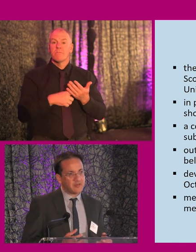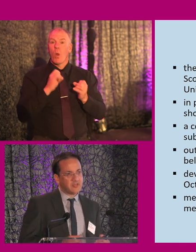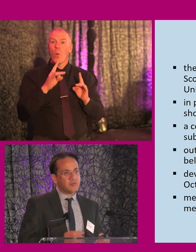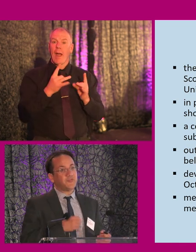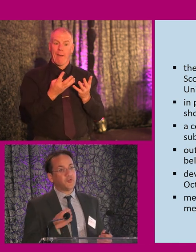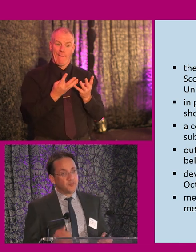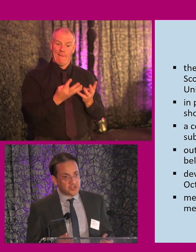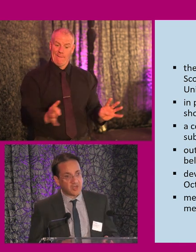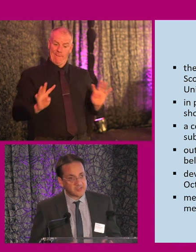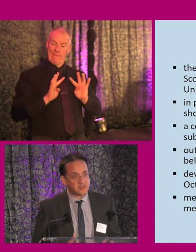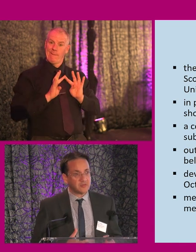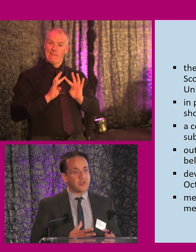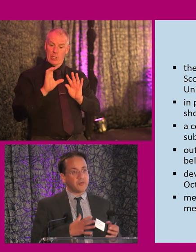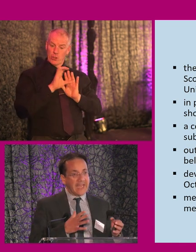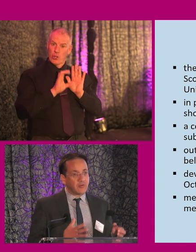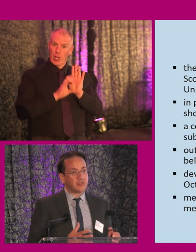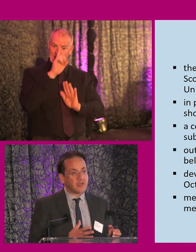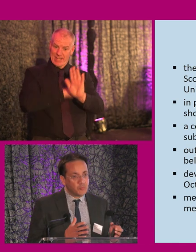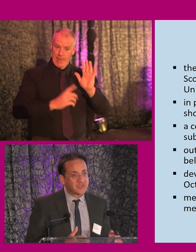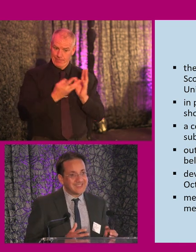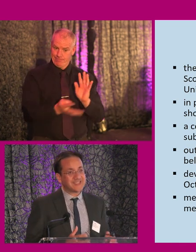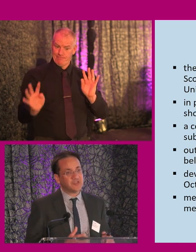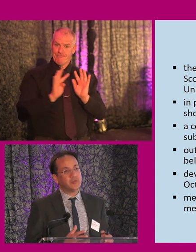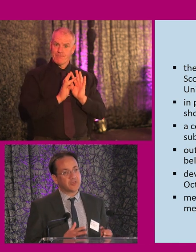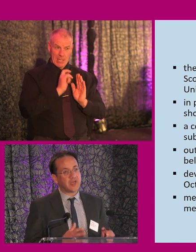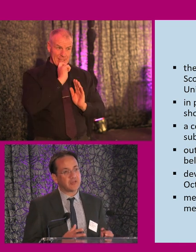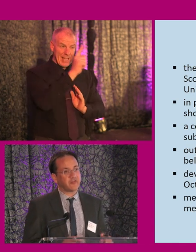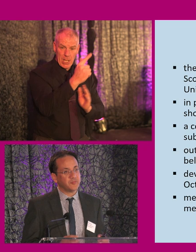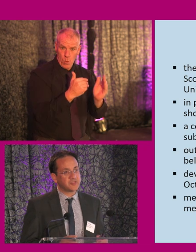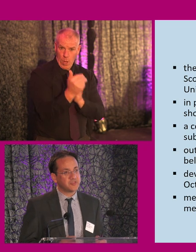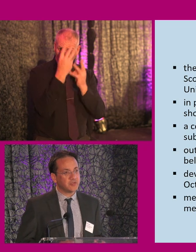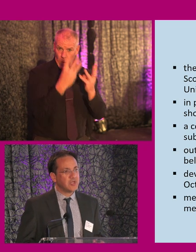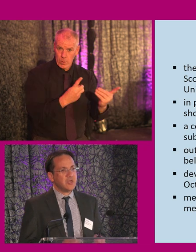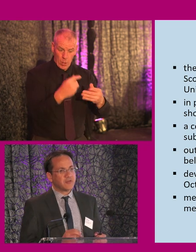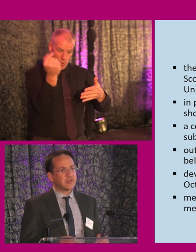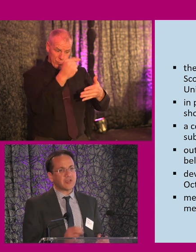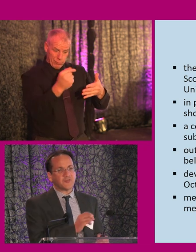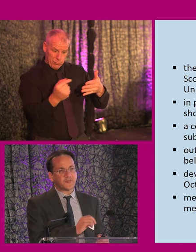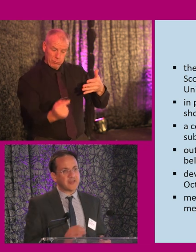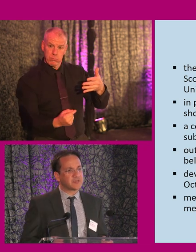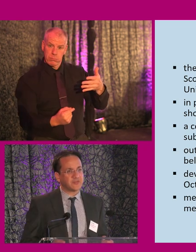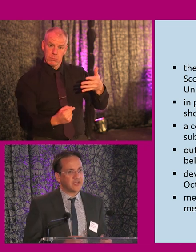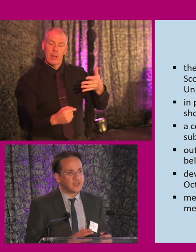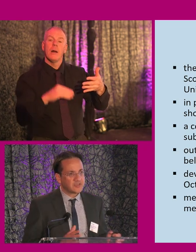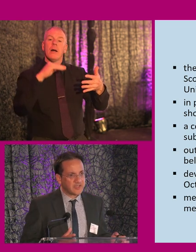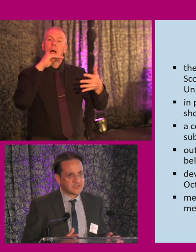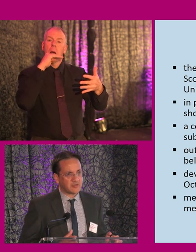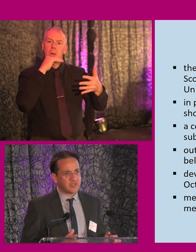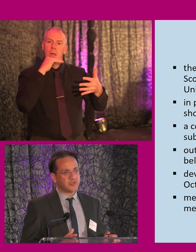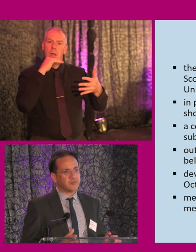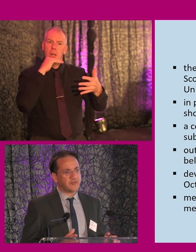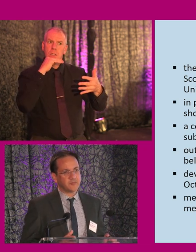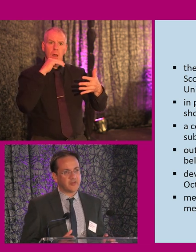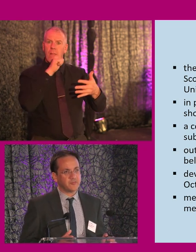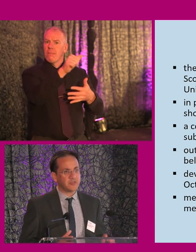together, we form a charter where we outline what it is that we would like the government to do, then that effectively takes that